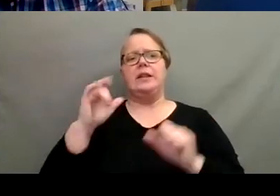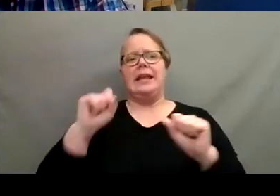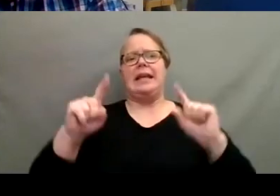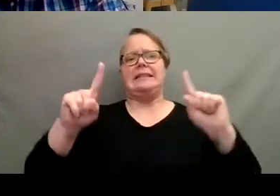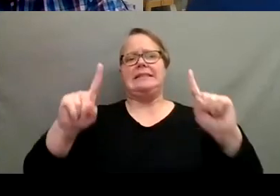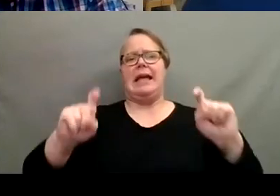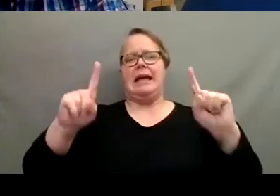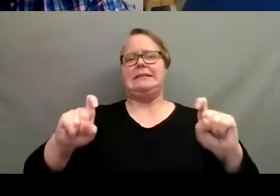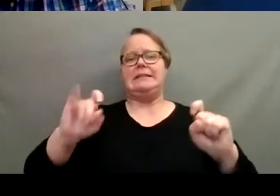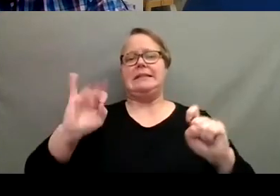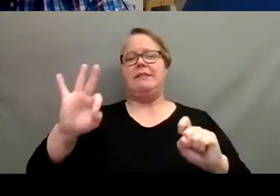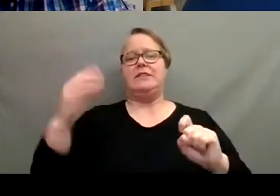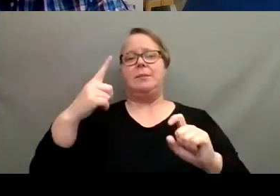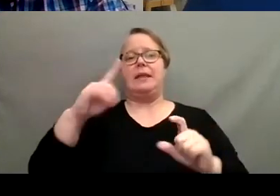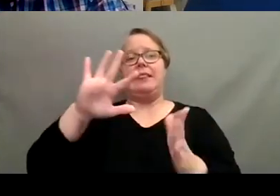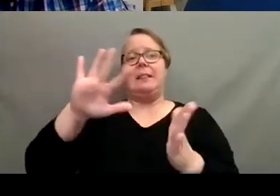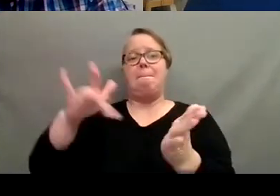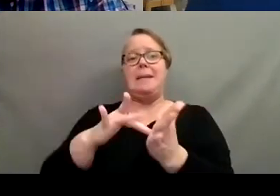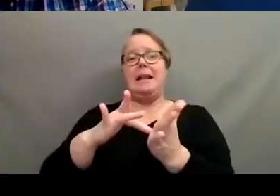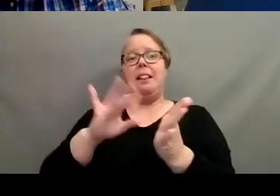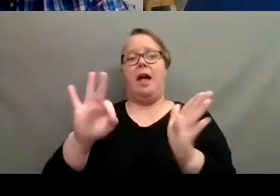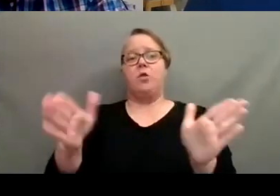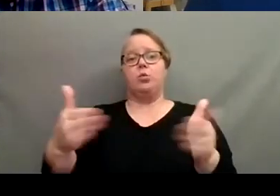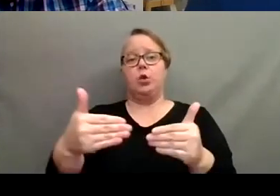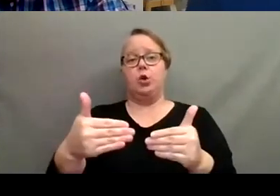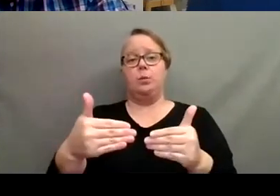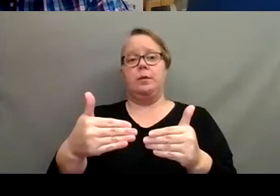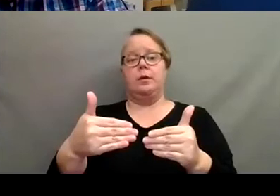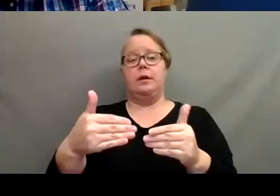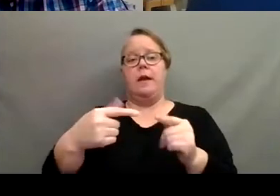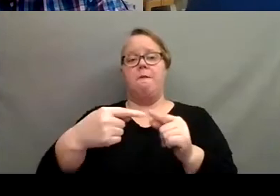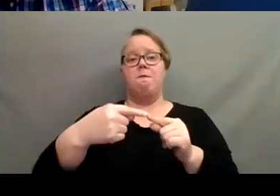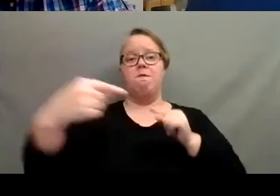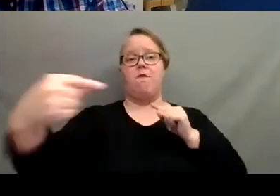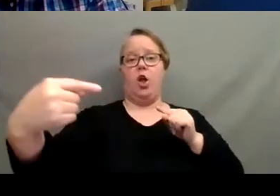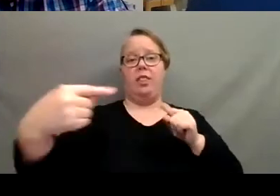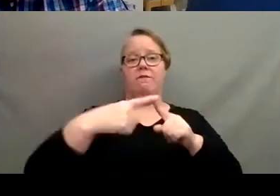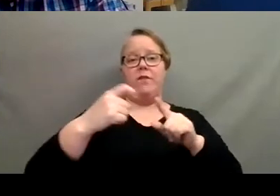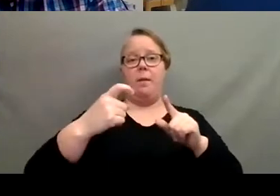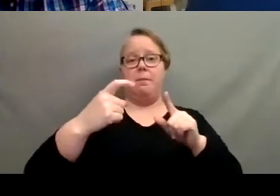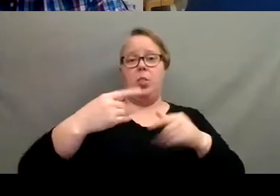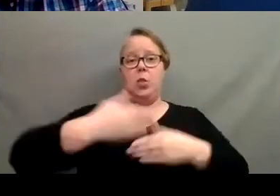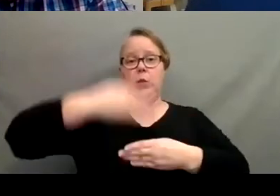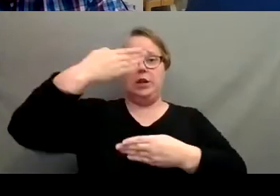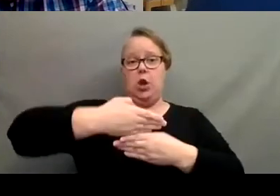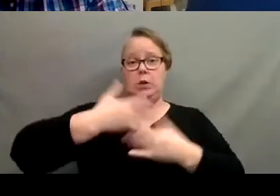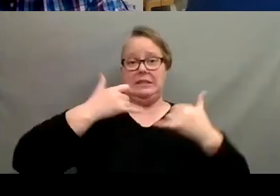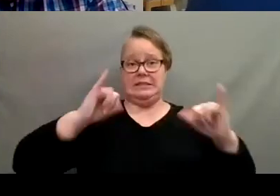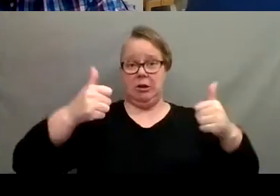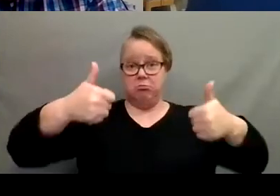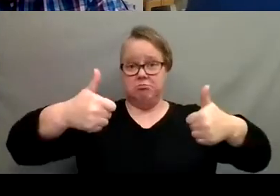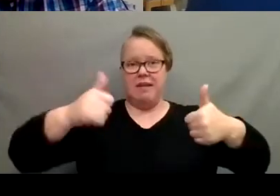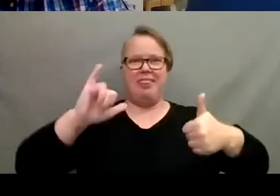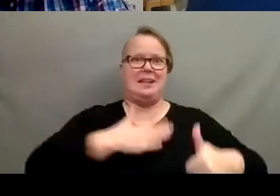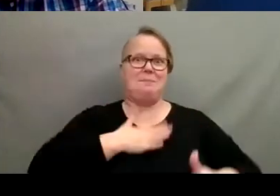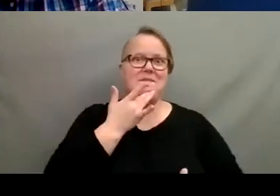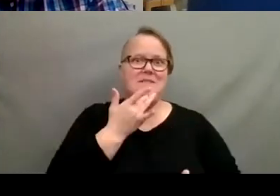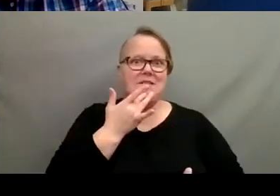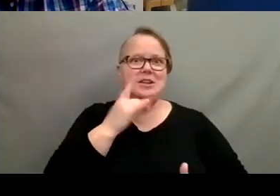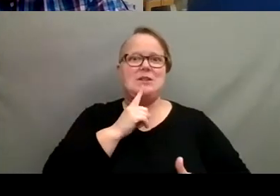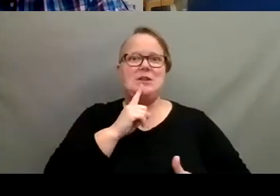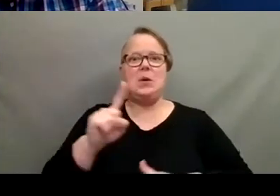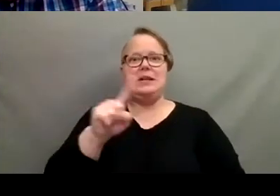if it's something that's in the middle of a room, it's the farthest from a window and it's still looking good. Those are going to be my favorites. So that's my ZZ